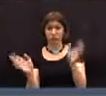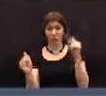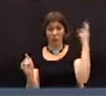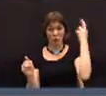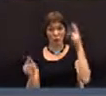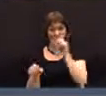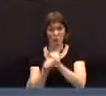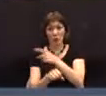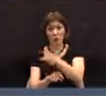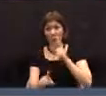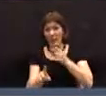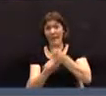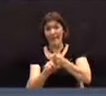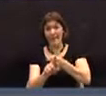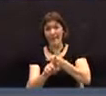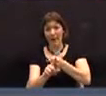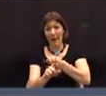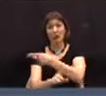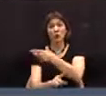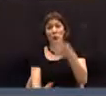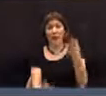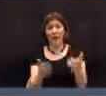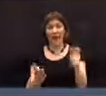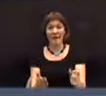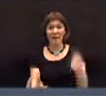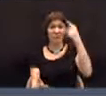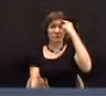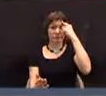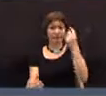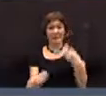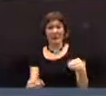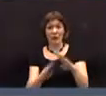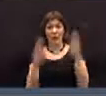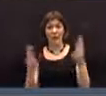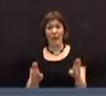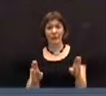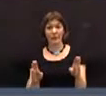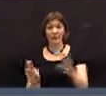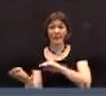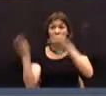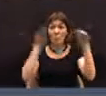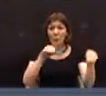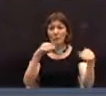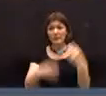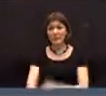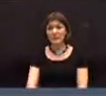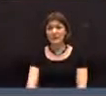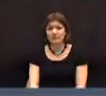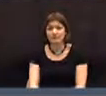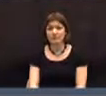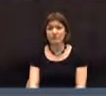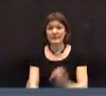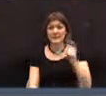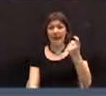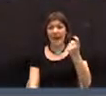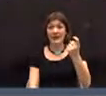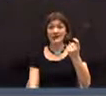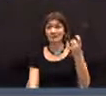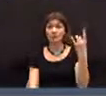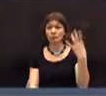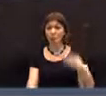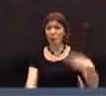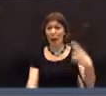that you, too, may be affected. And you, too, may have to list your house and leave and go somewhere else that doesn't have the taxes that